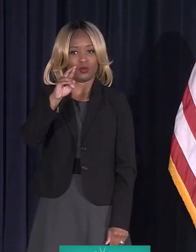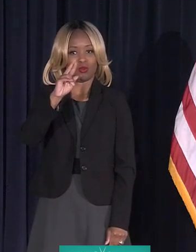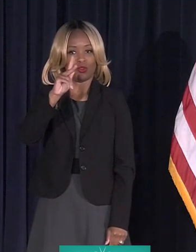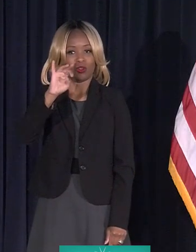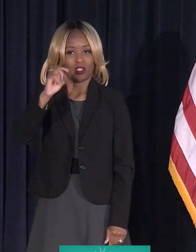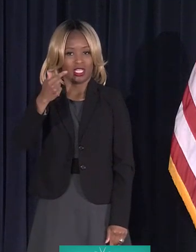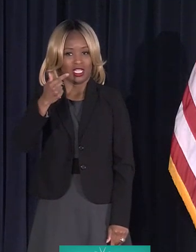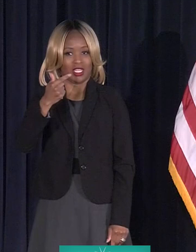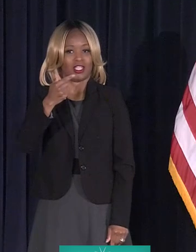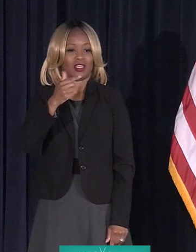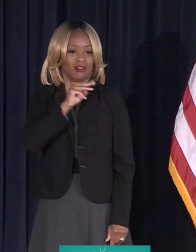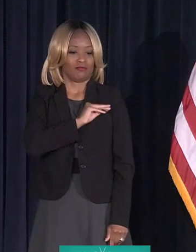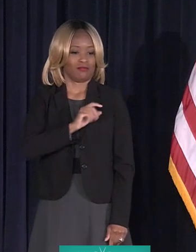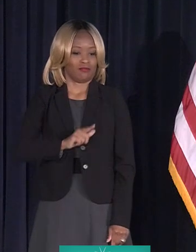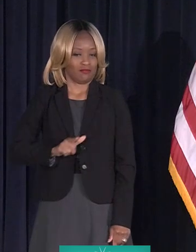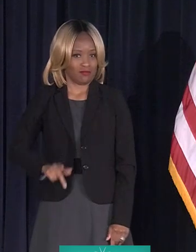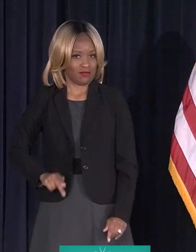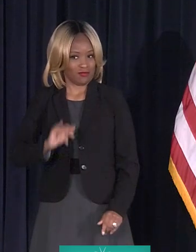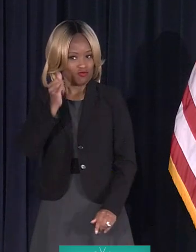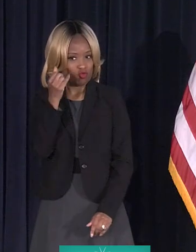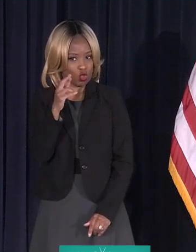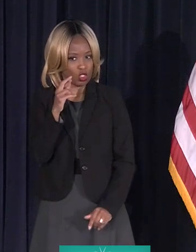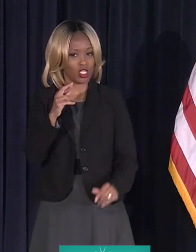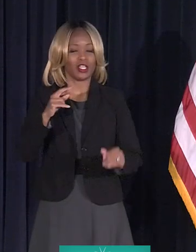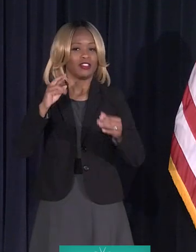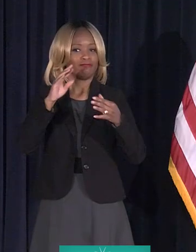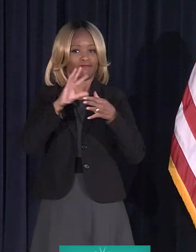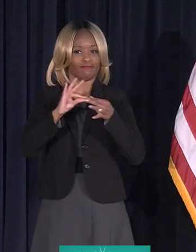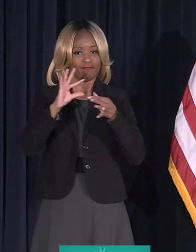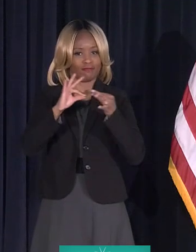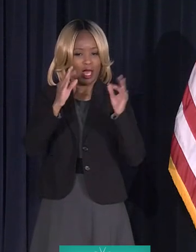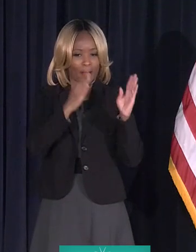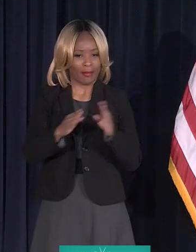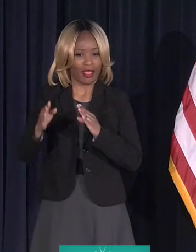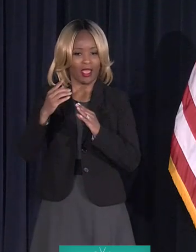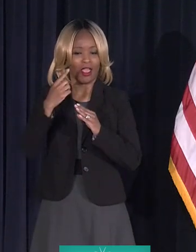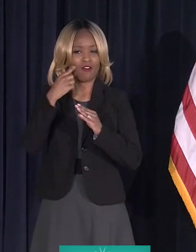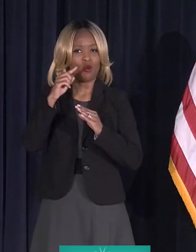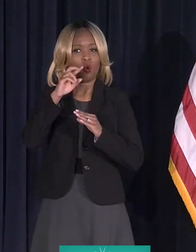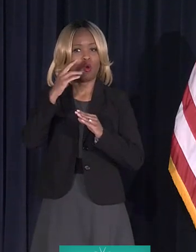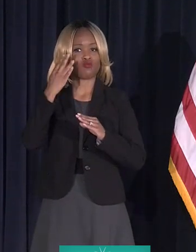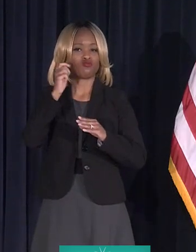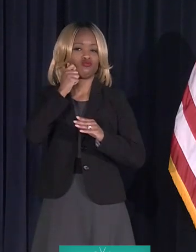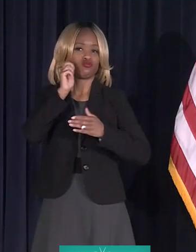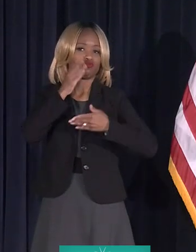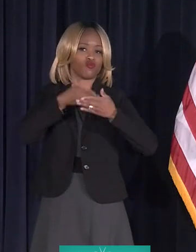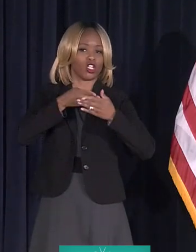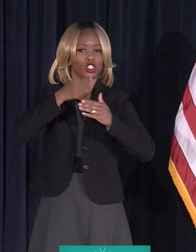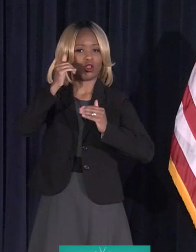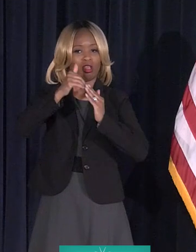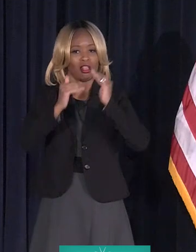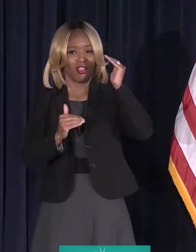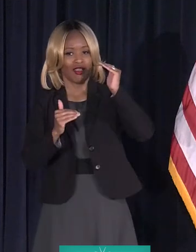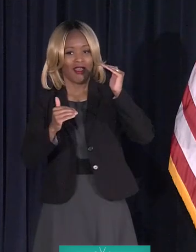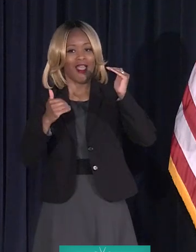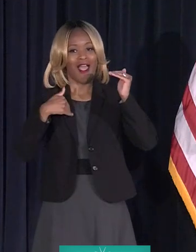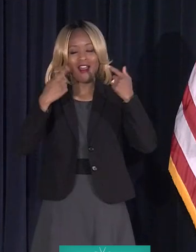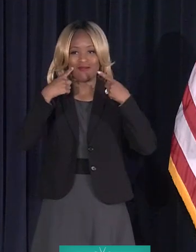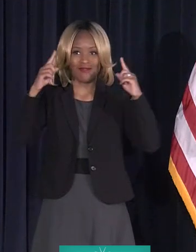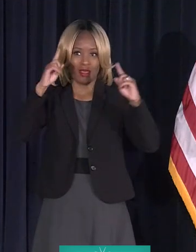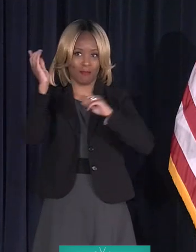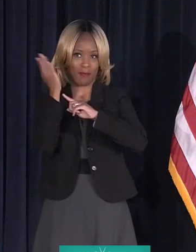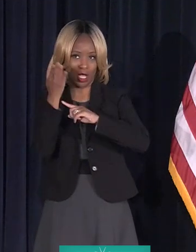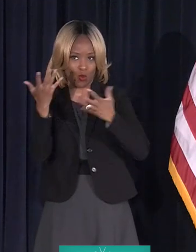Detroit and to the nation about racial justice. He gives what is now his infamous, I have a dream speech